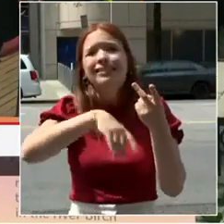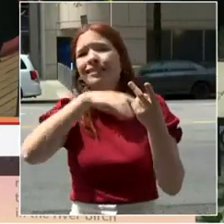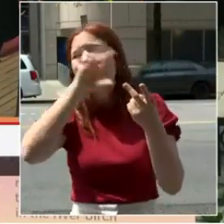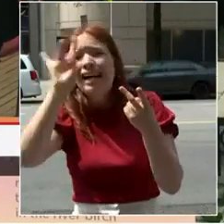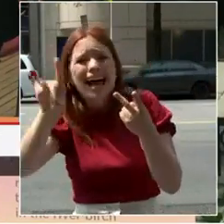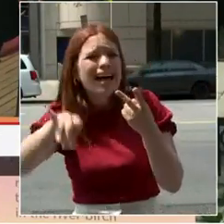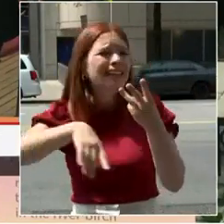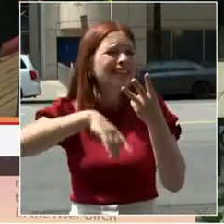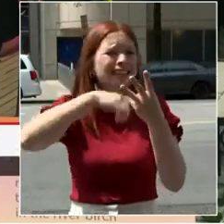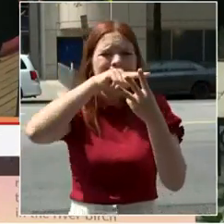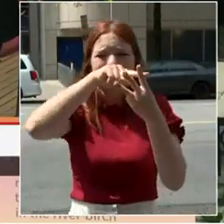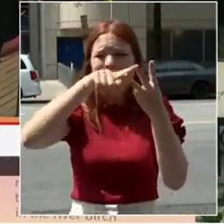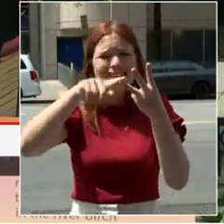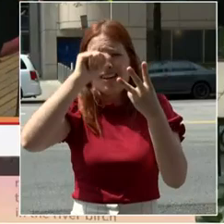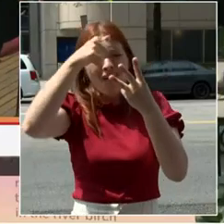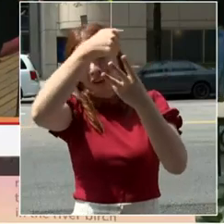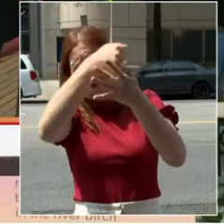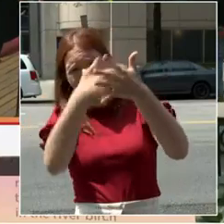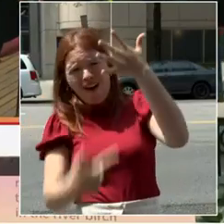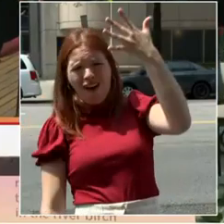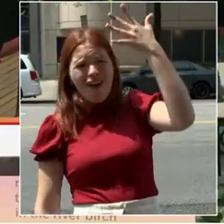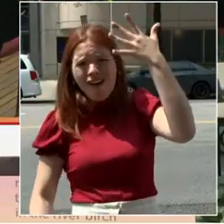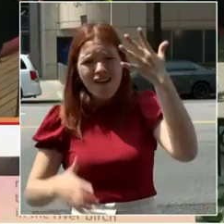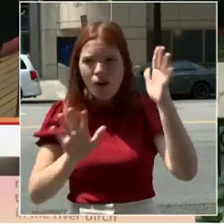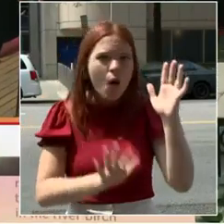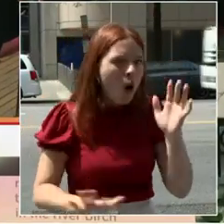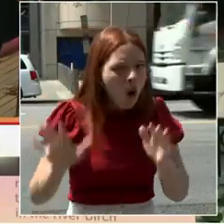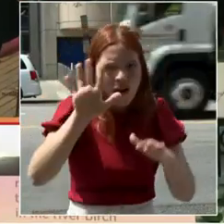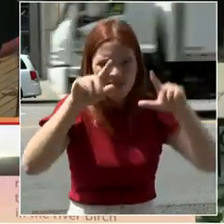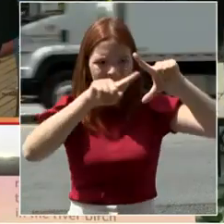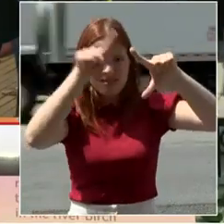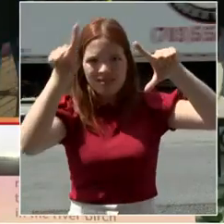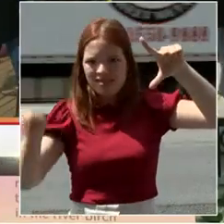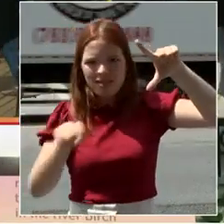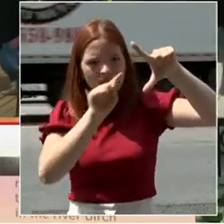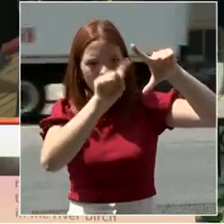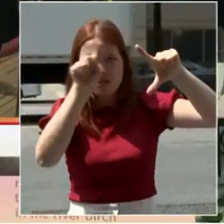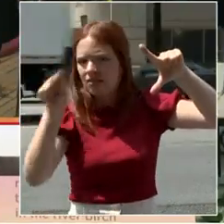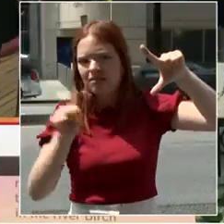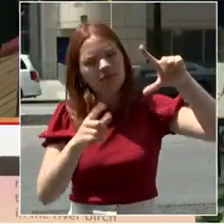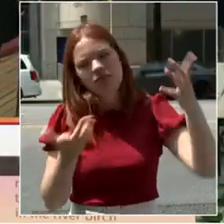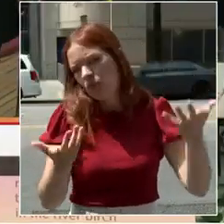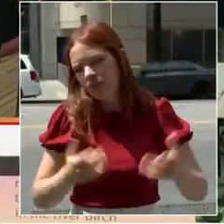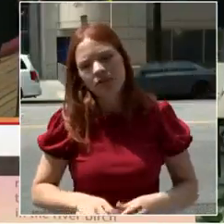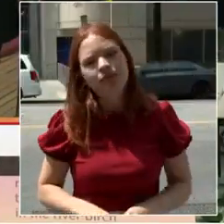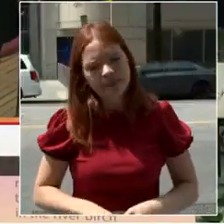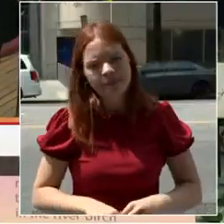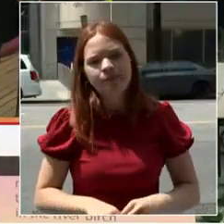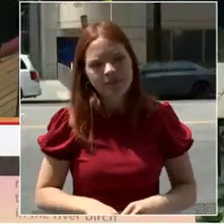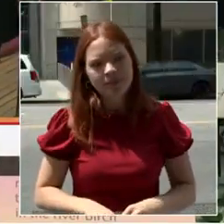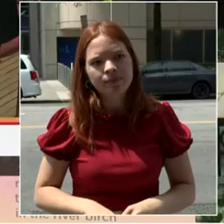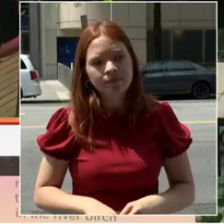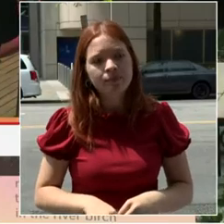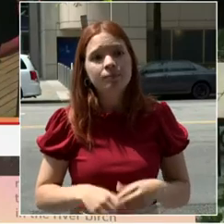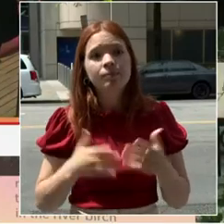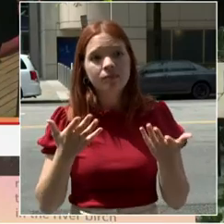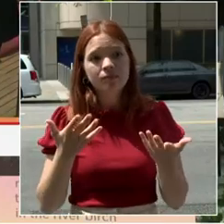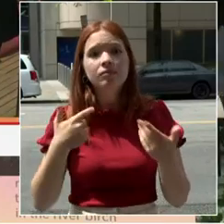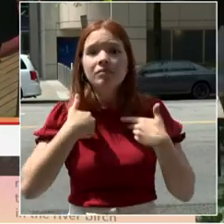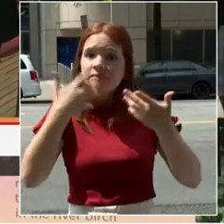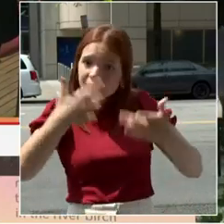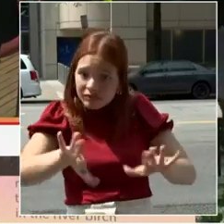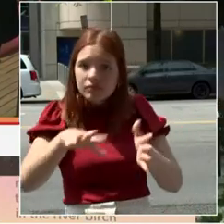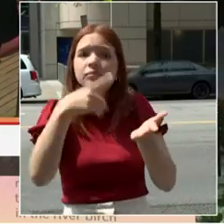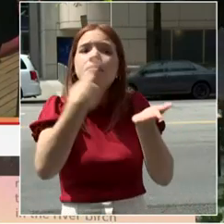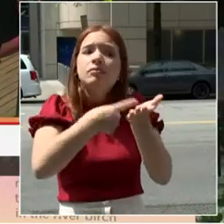You have heard me talk about our recently released Comeback Plan, which is our five-year economic